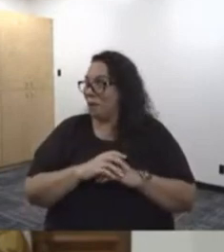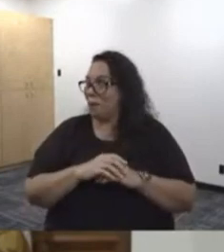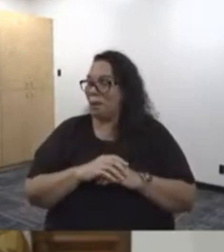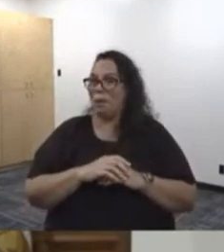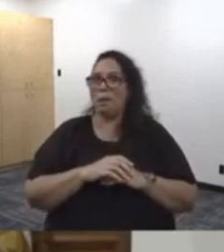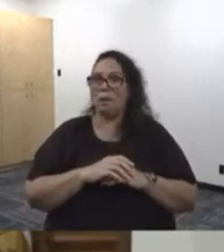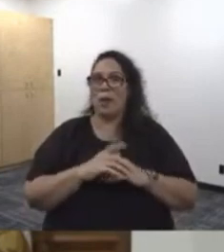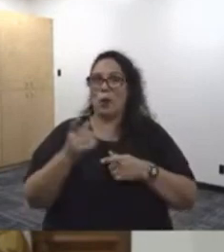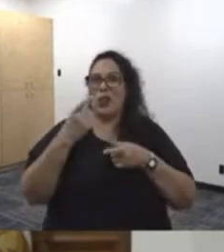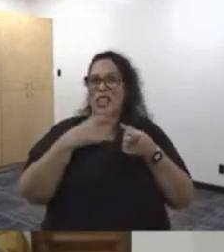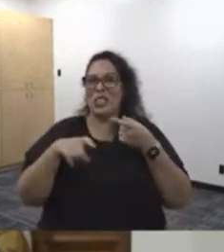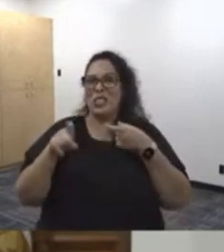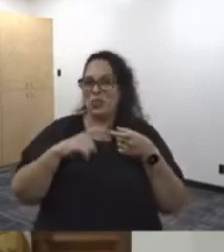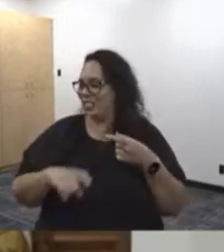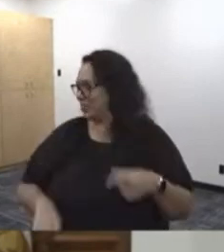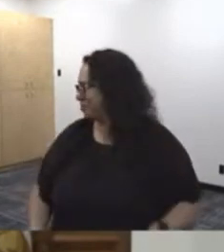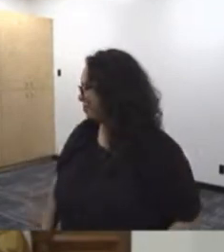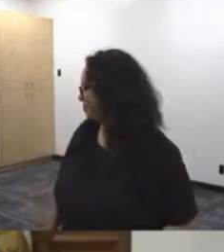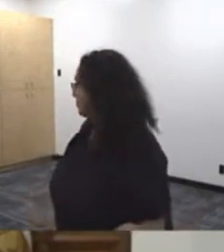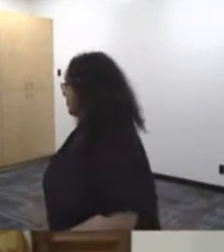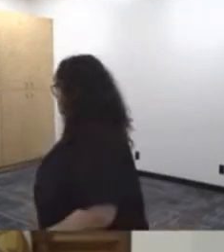And it's Serena Sampson.